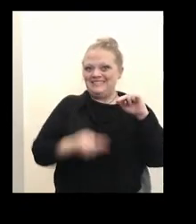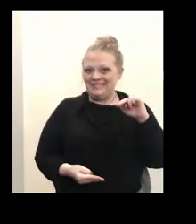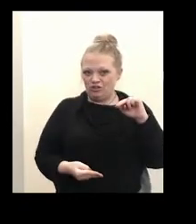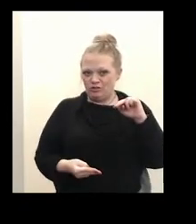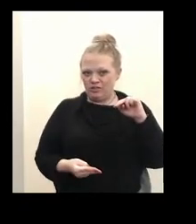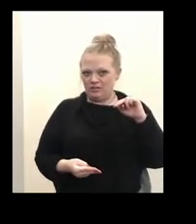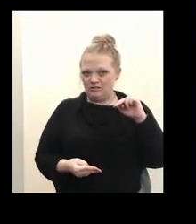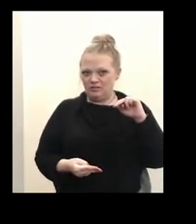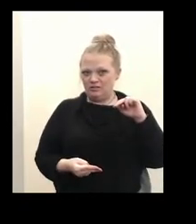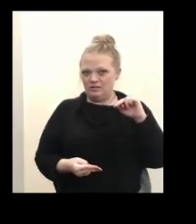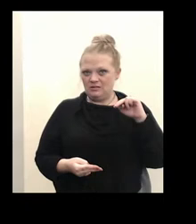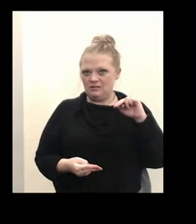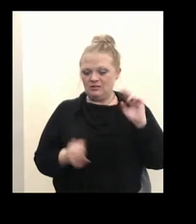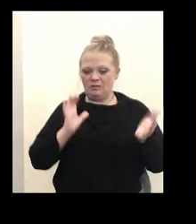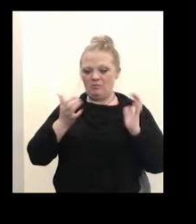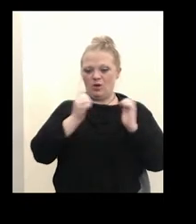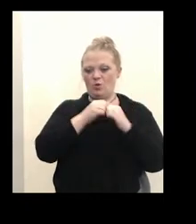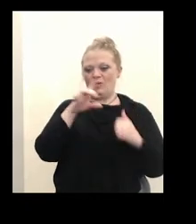4th